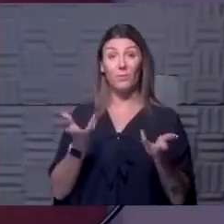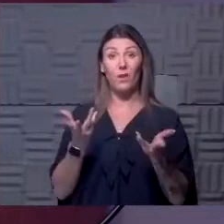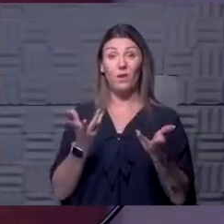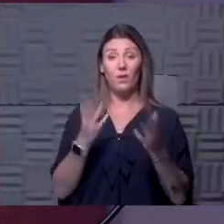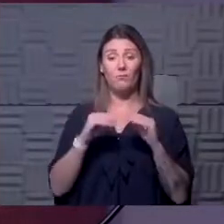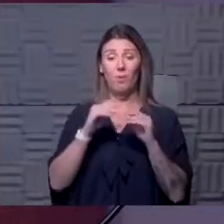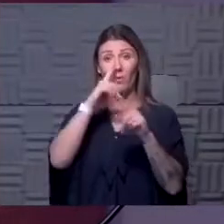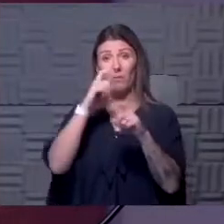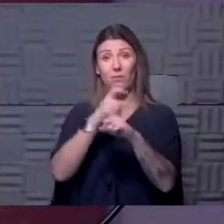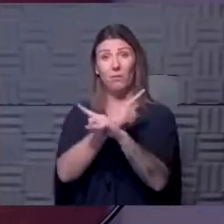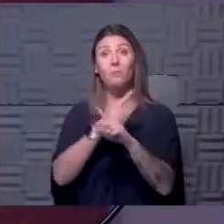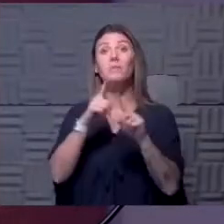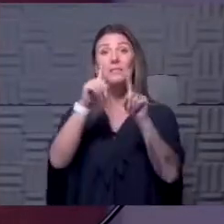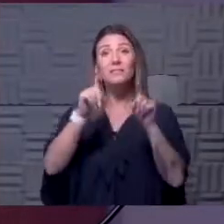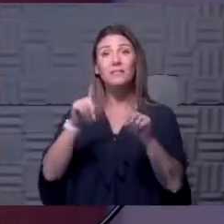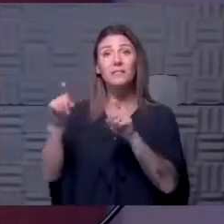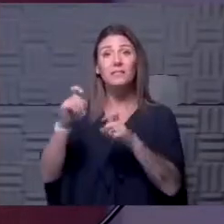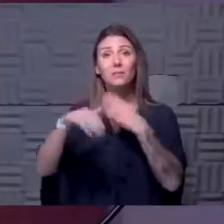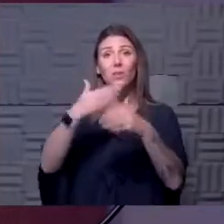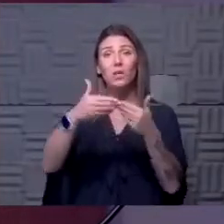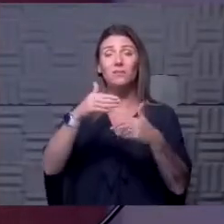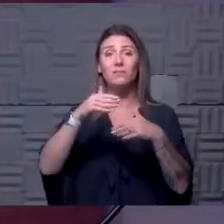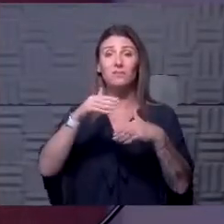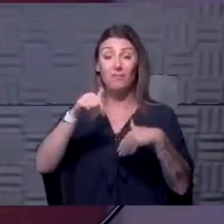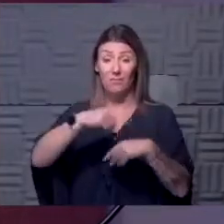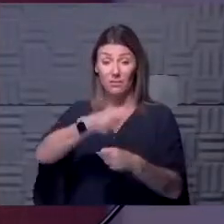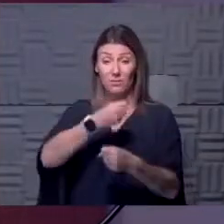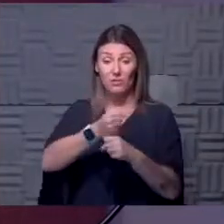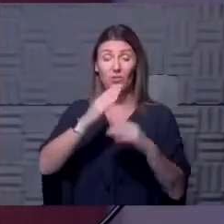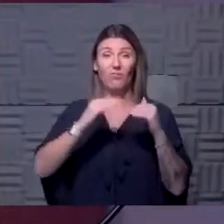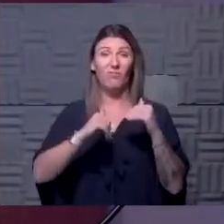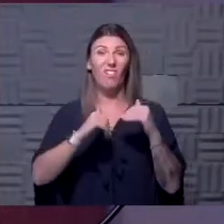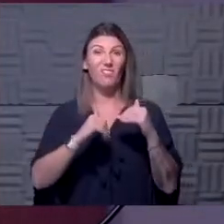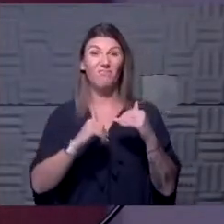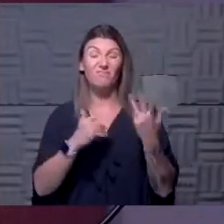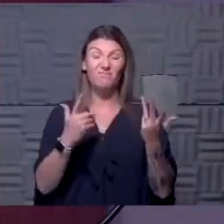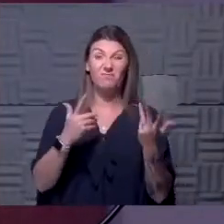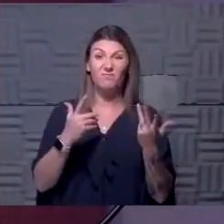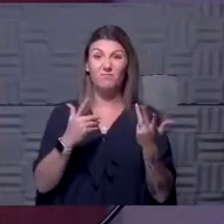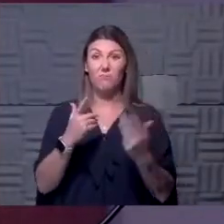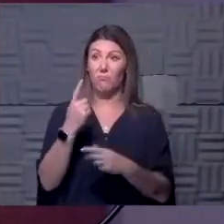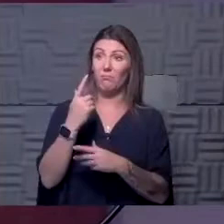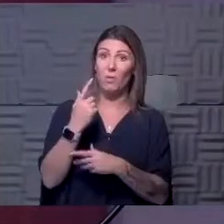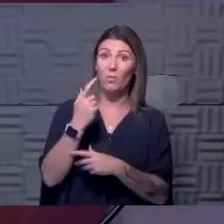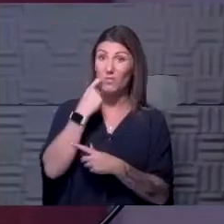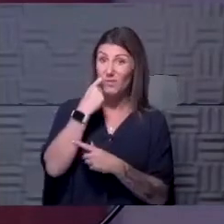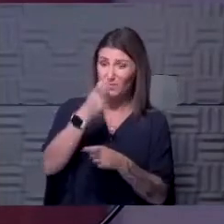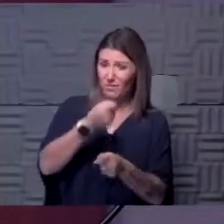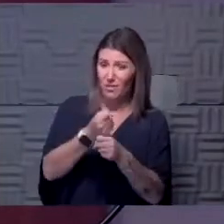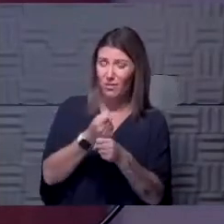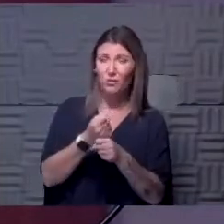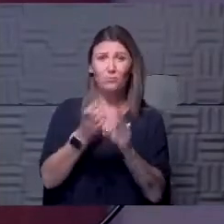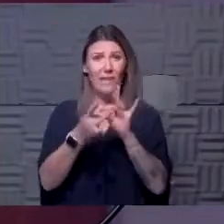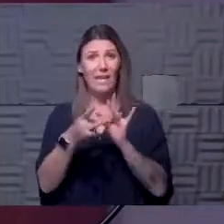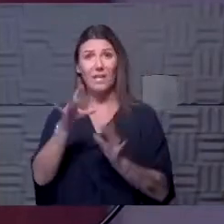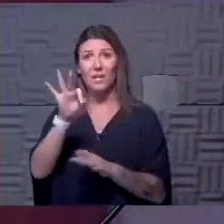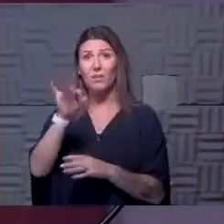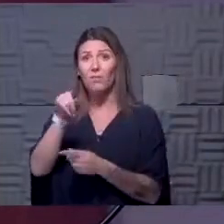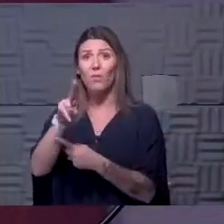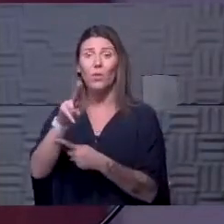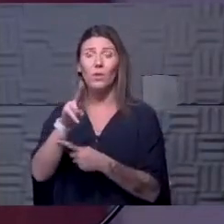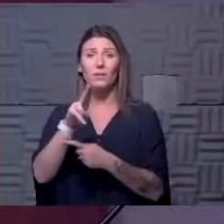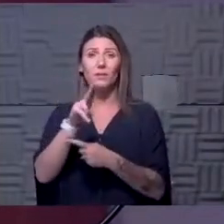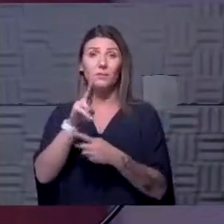have a more complicated testing process this year than we normally do for influenza. And it's likely that the combination of those two,